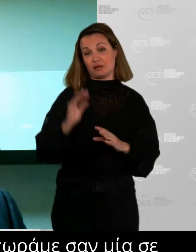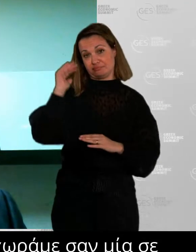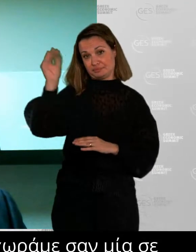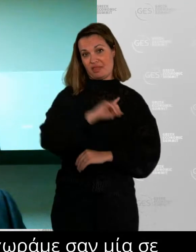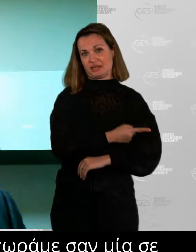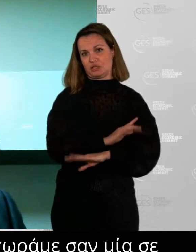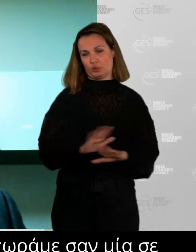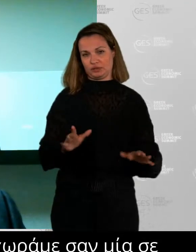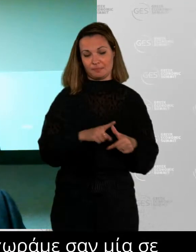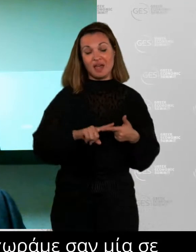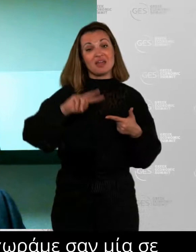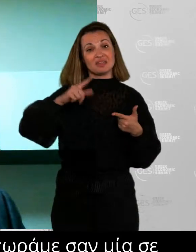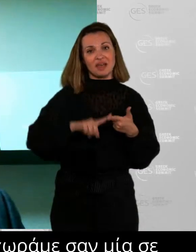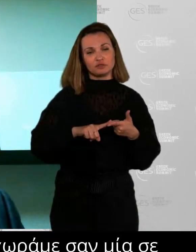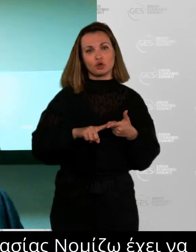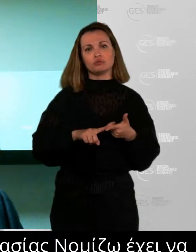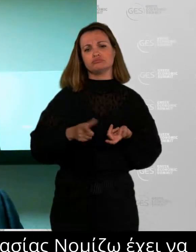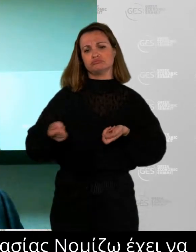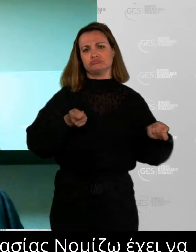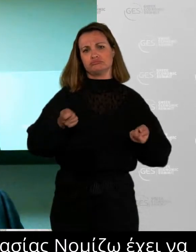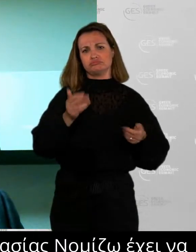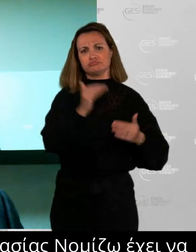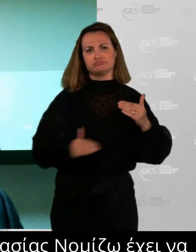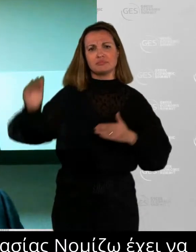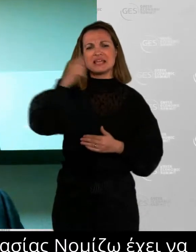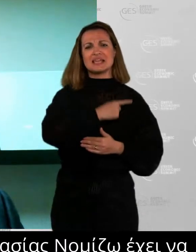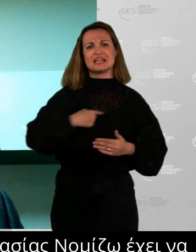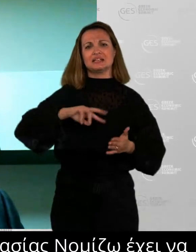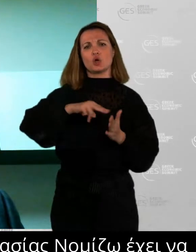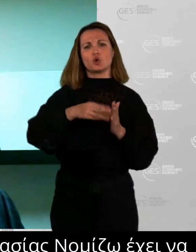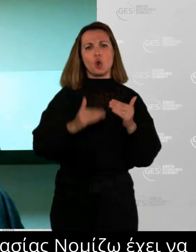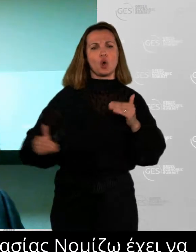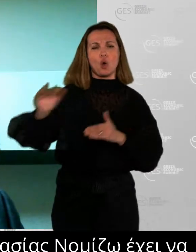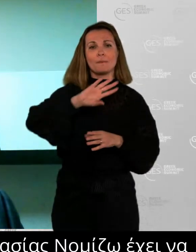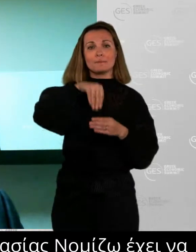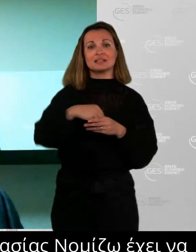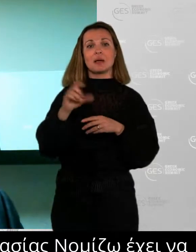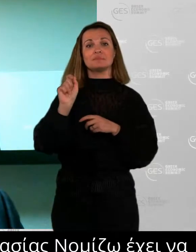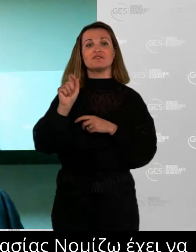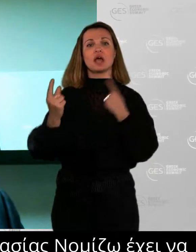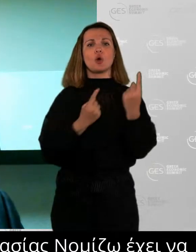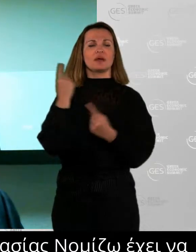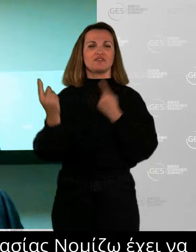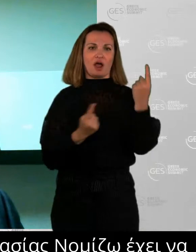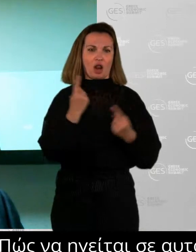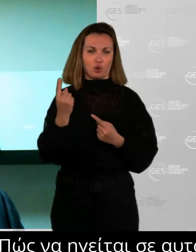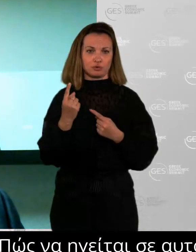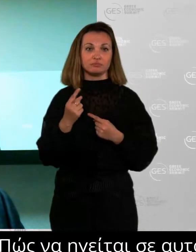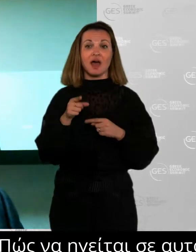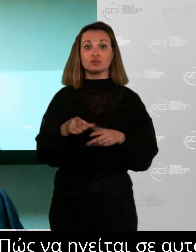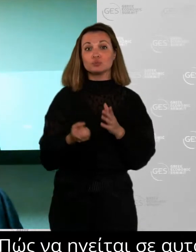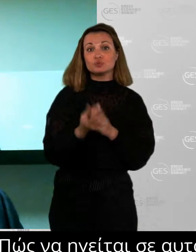learning how to lead in this digital environment, learning how to lead in this world that has emerged, that authenticity